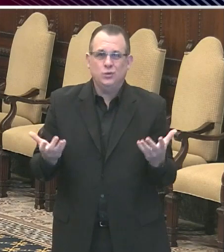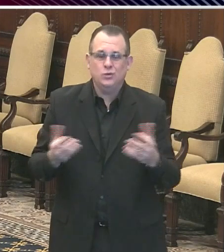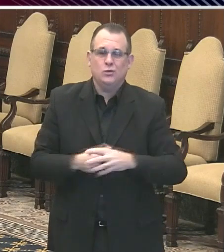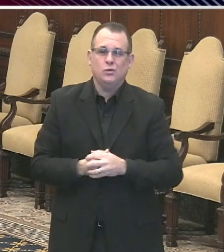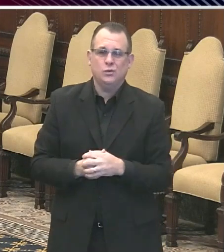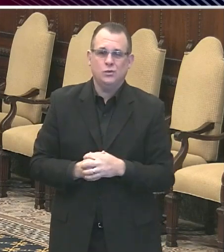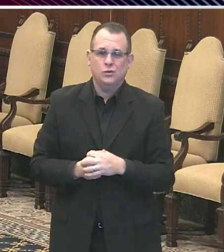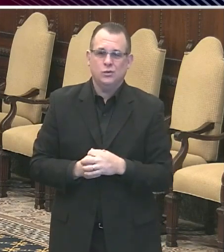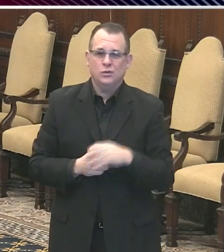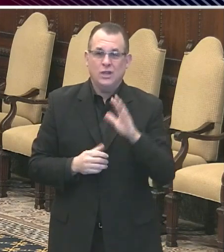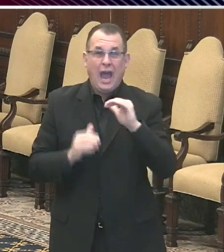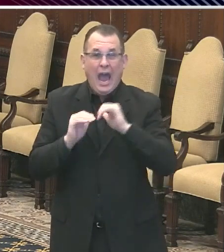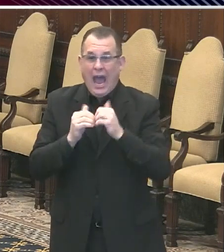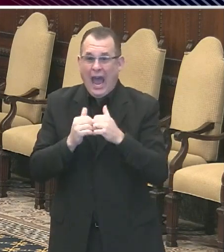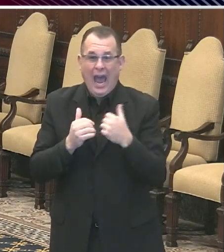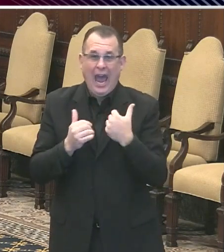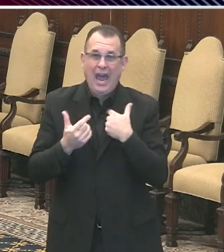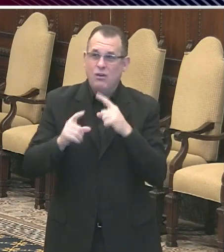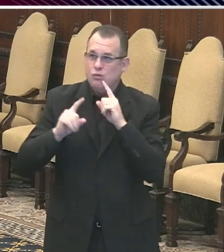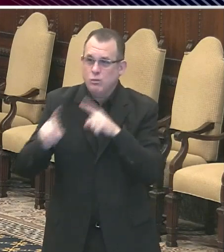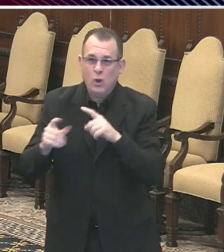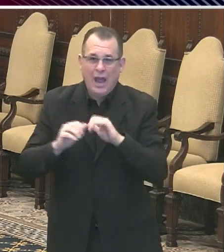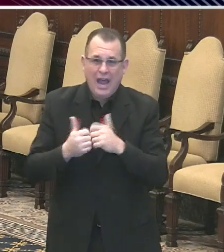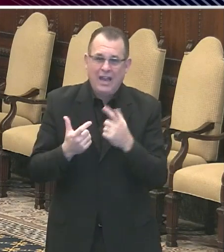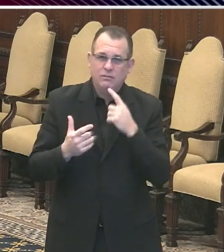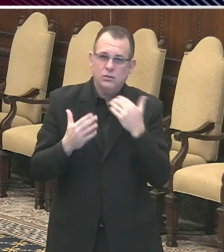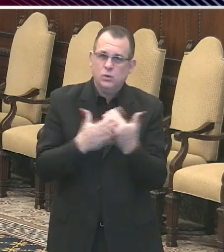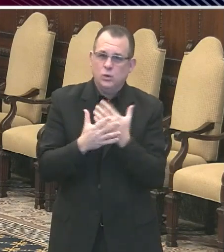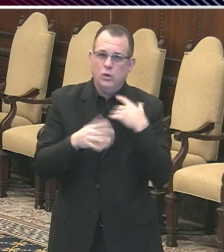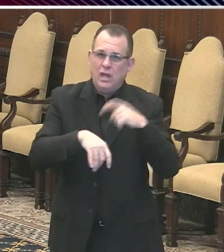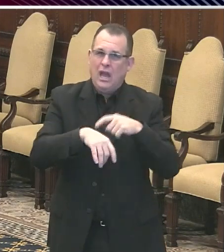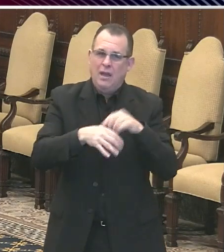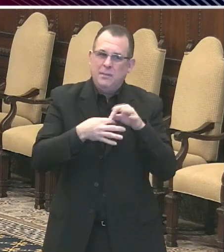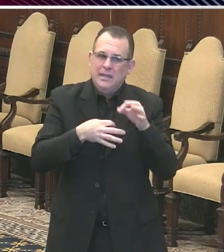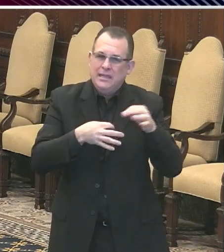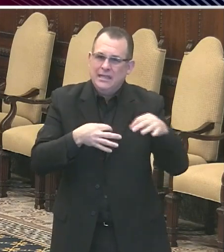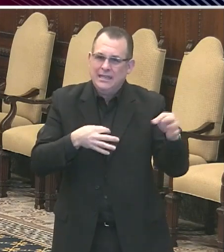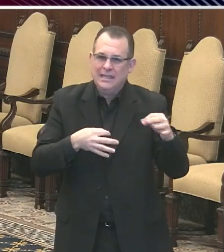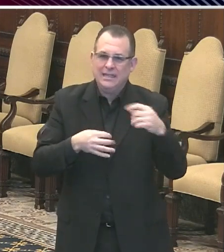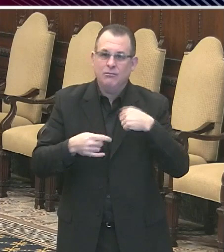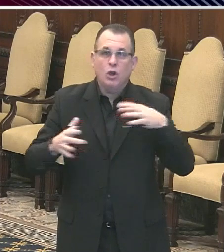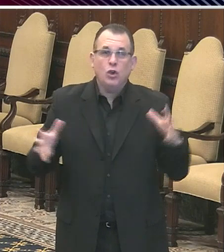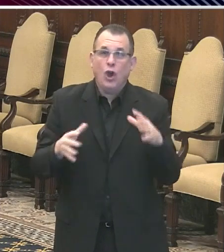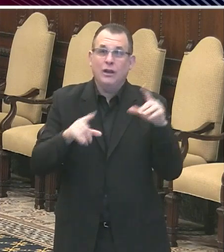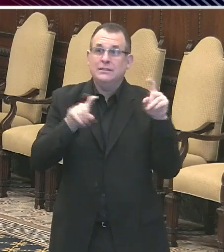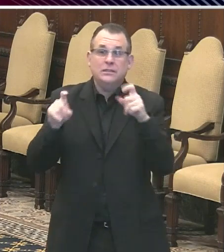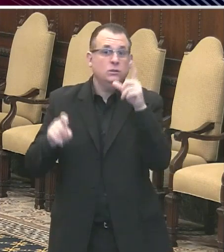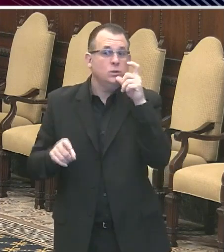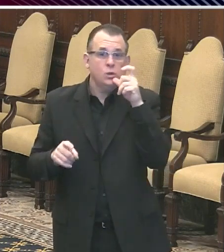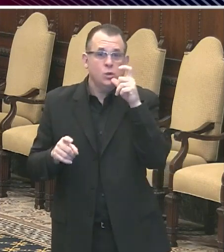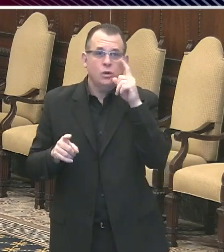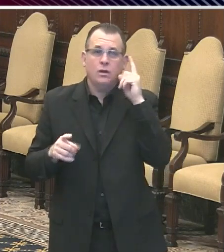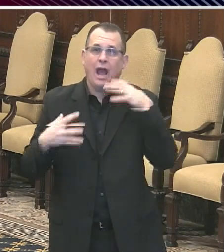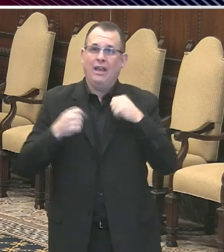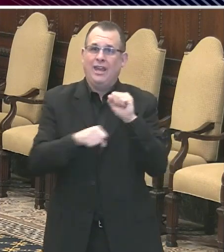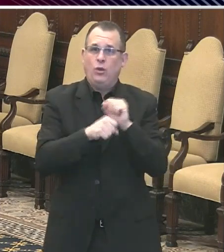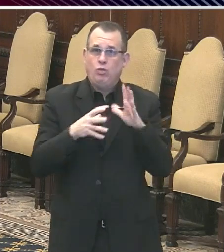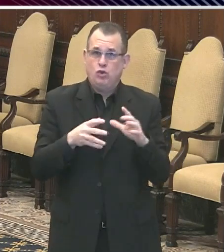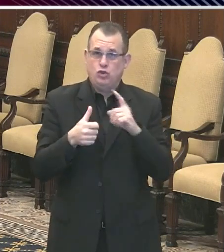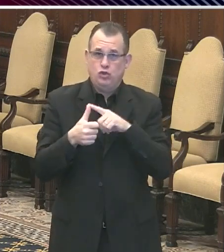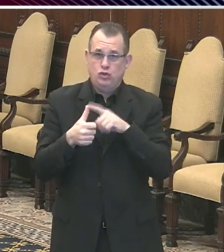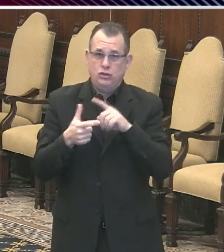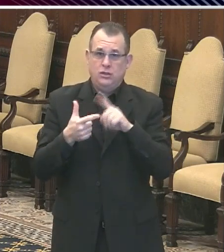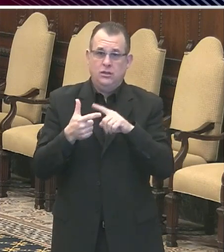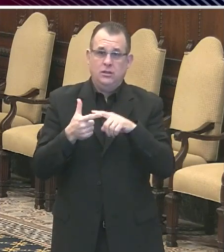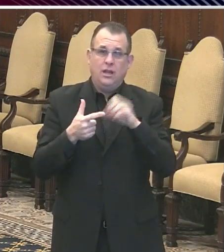and delays in reporting. We're still recommending testing for healthcare workers and people over the age of 50 who have symptoms. But testing is available at an